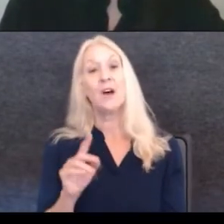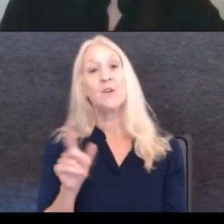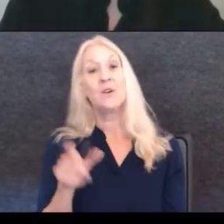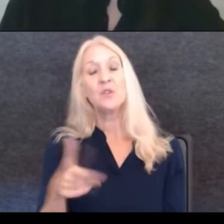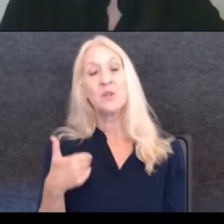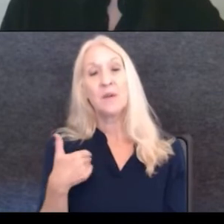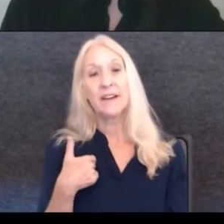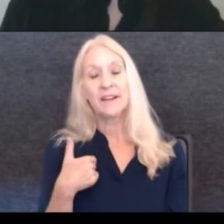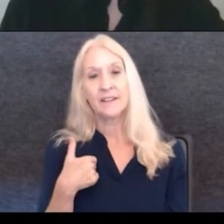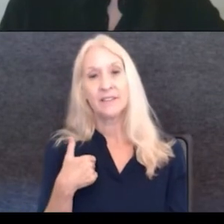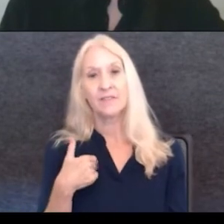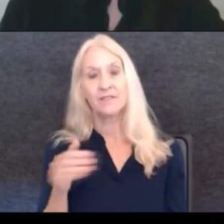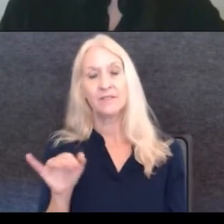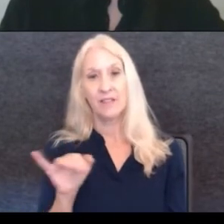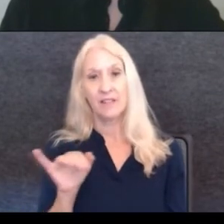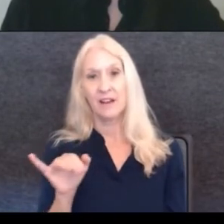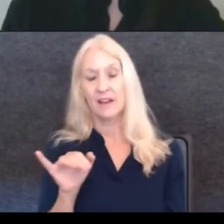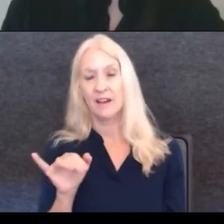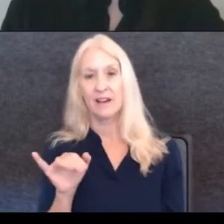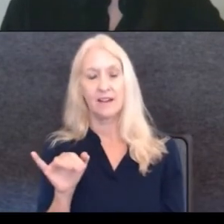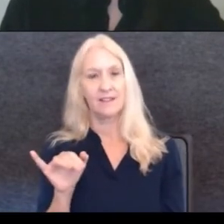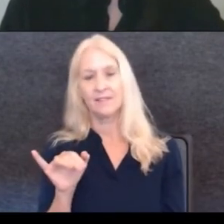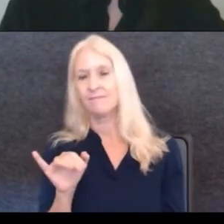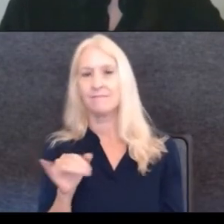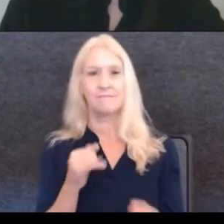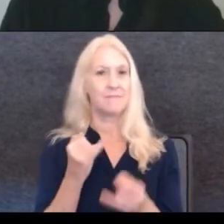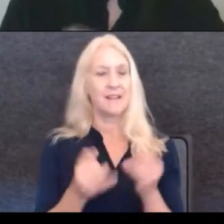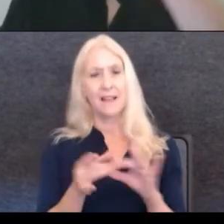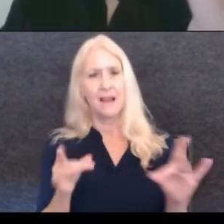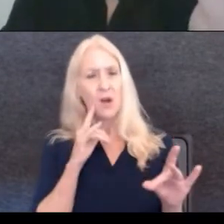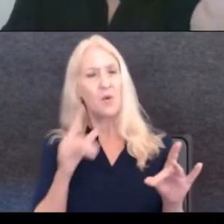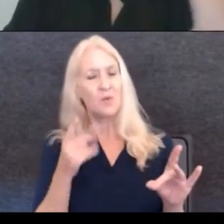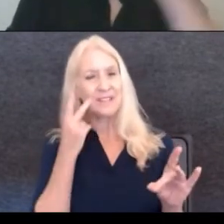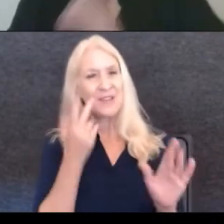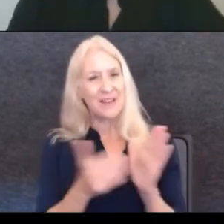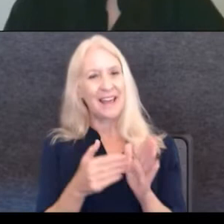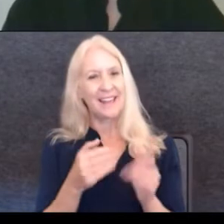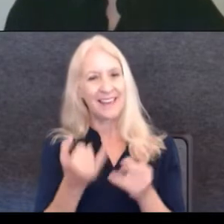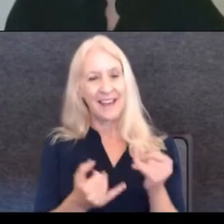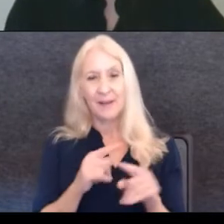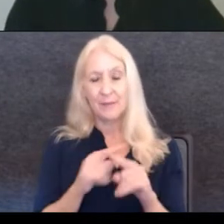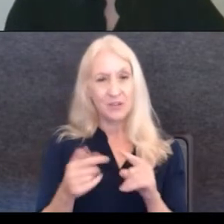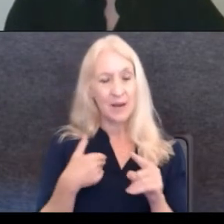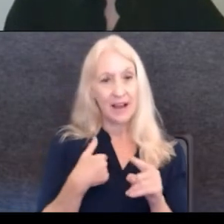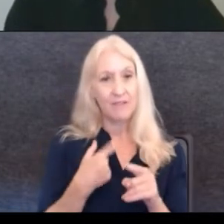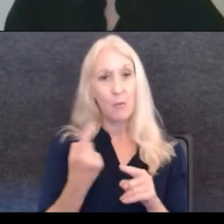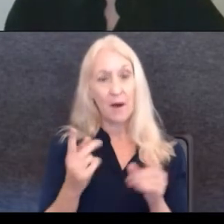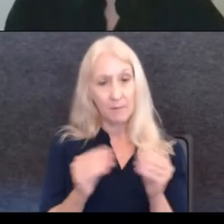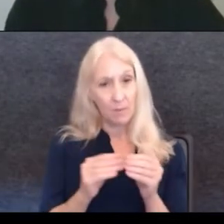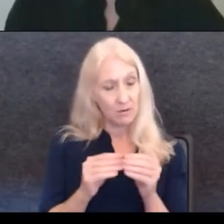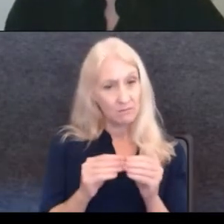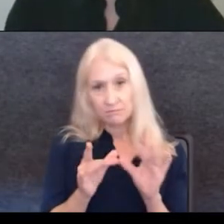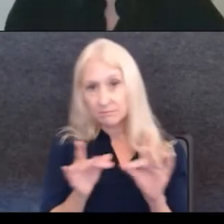have, um, uh, like a kind of a final thought that you, and we'll bring you back at the end, but a final thought and move on to Marisol just